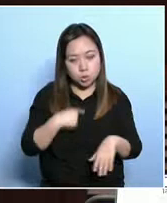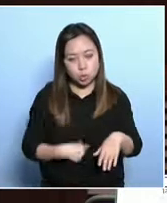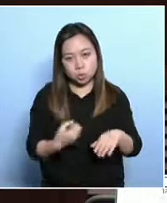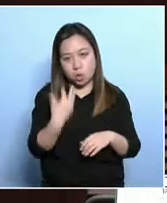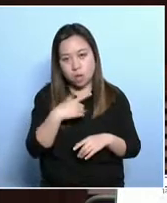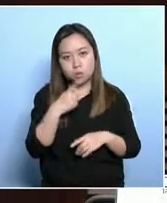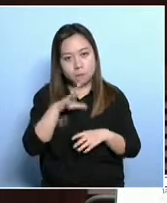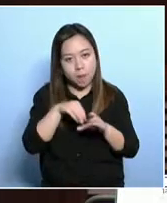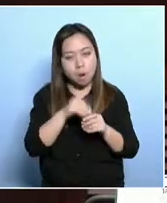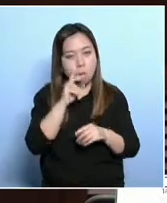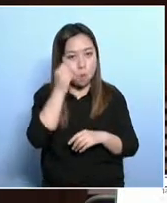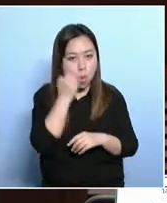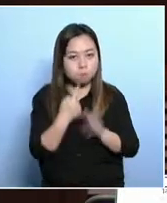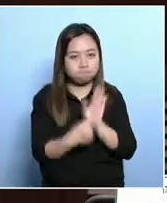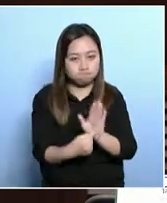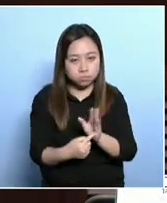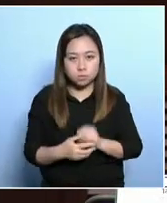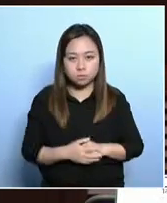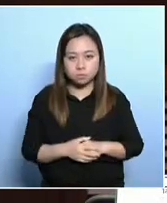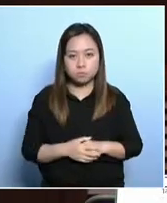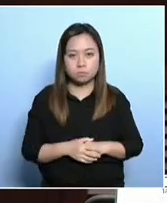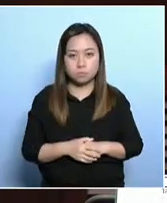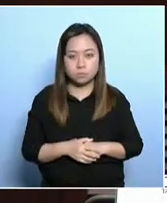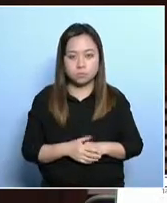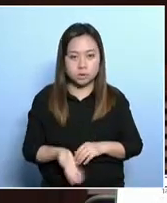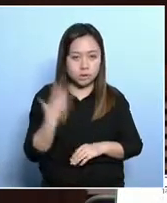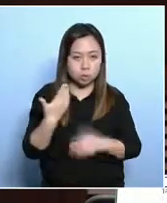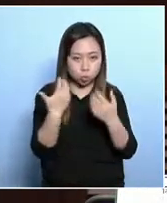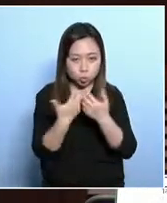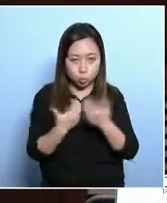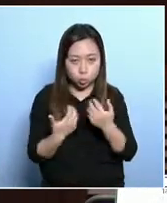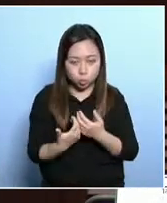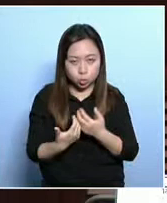more focused, for instance, on the elderly. Now,